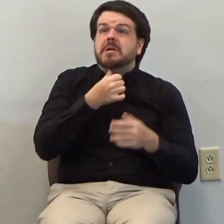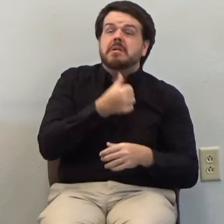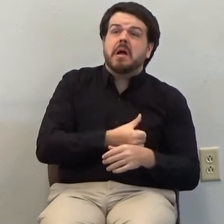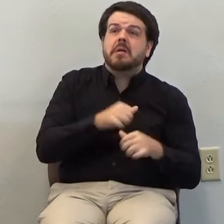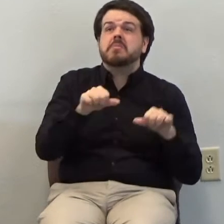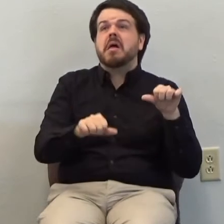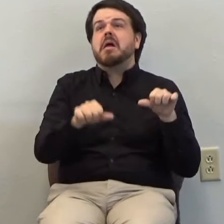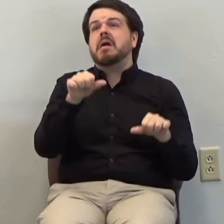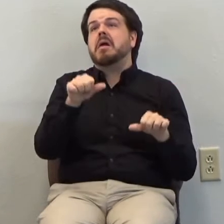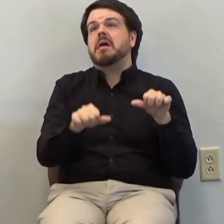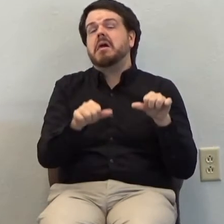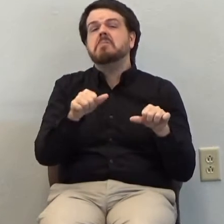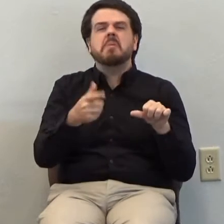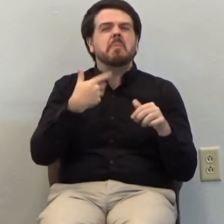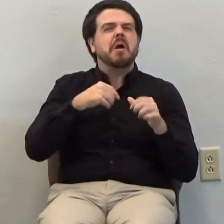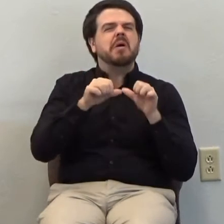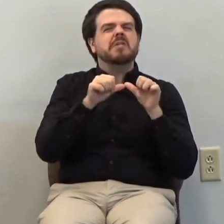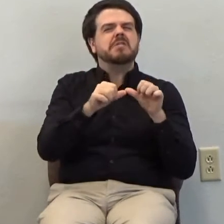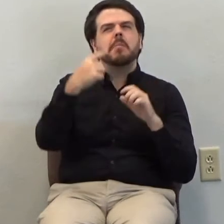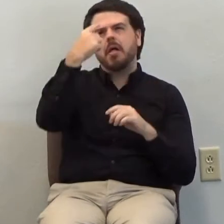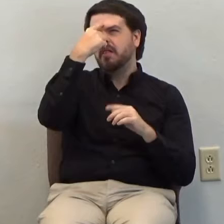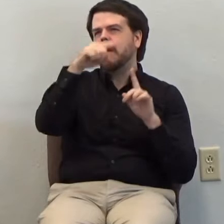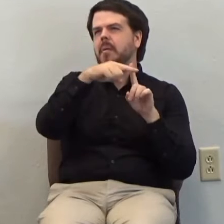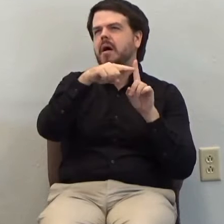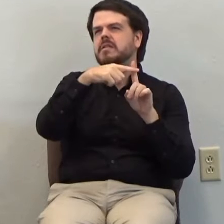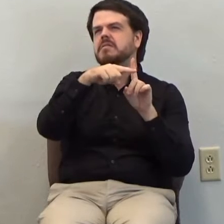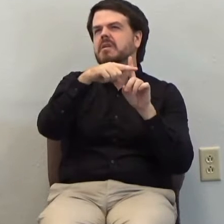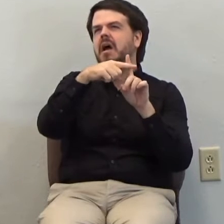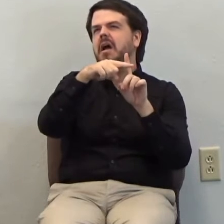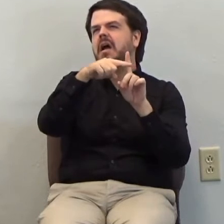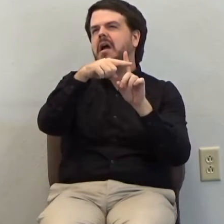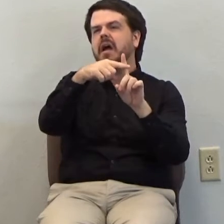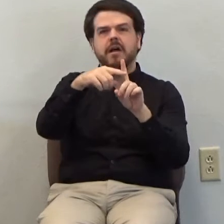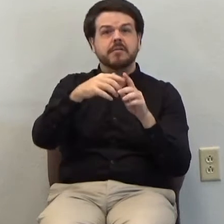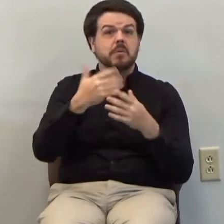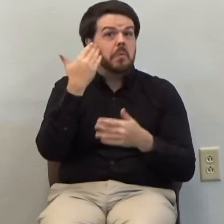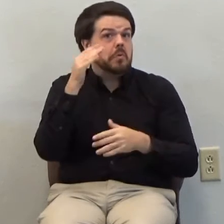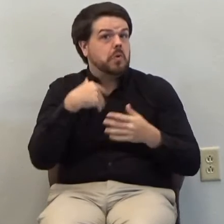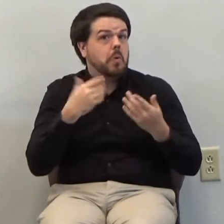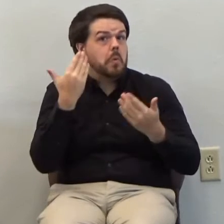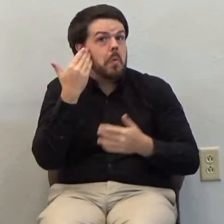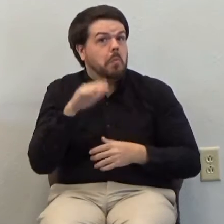that we will go to heaven when we die. Don't really know.